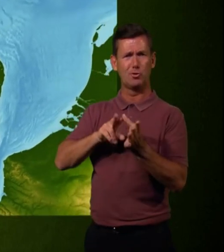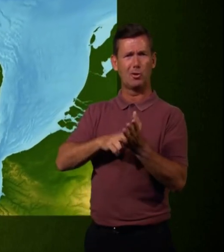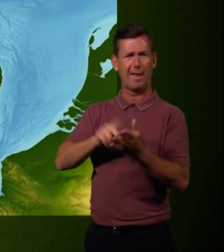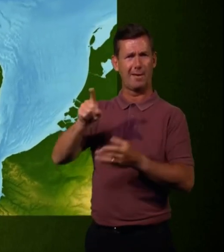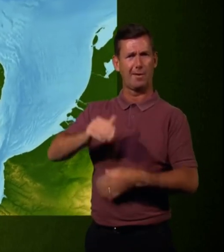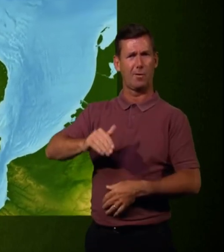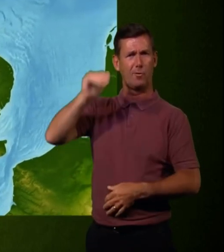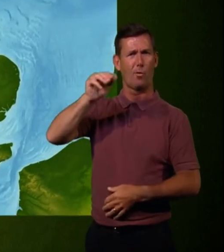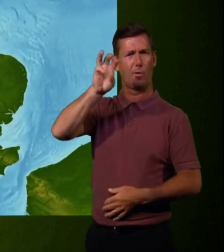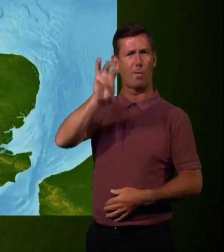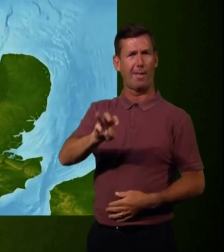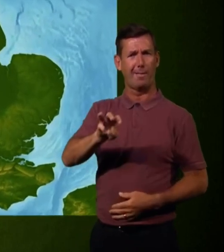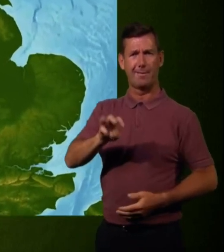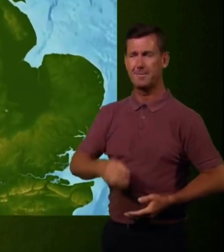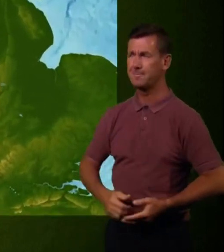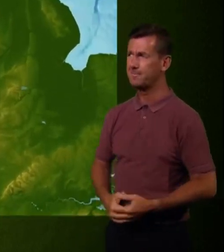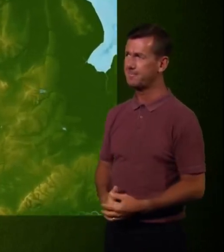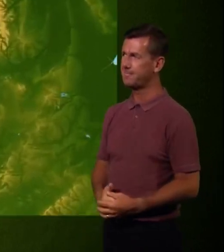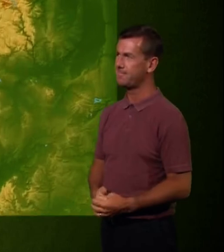there, Gillian.